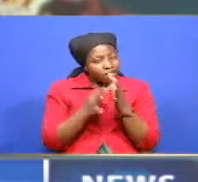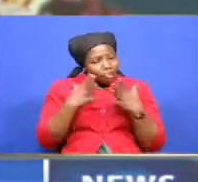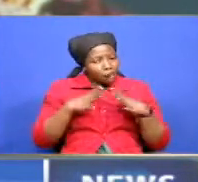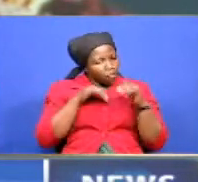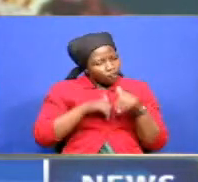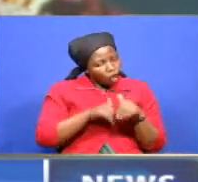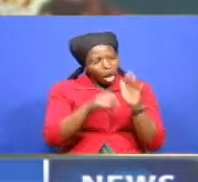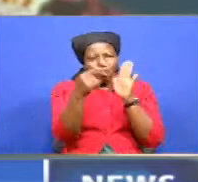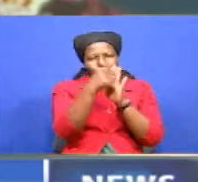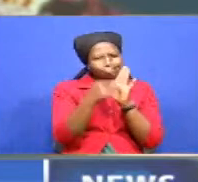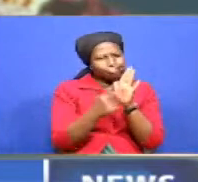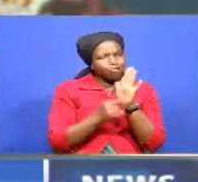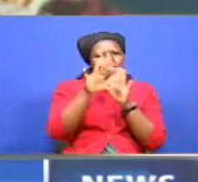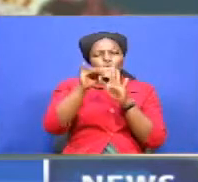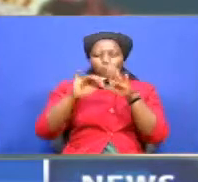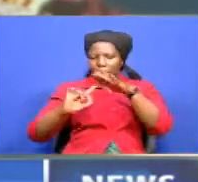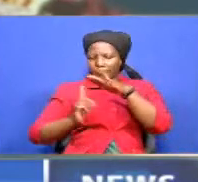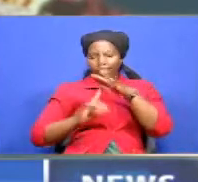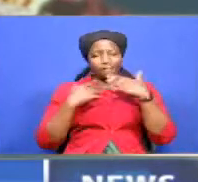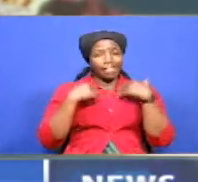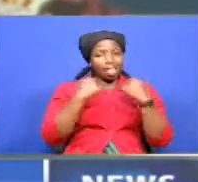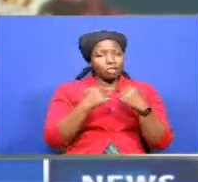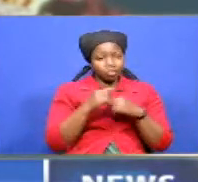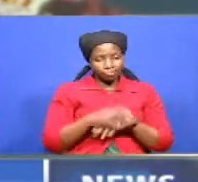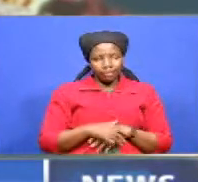directives issued by the Ministry of Health.